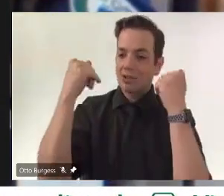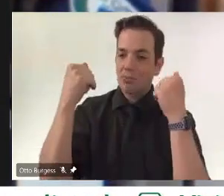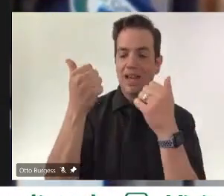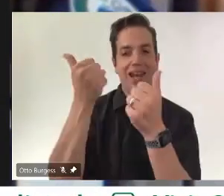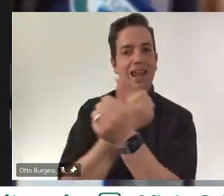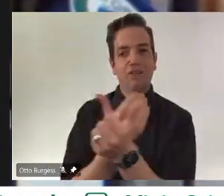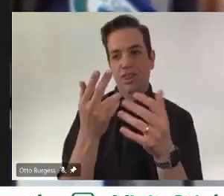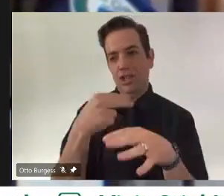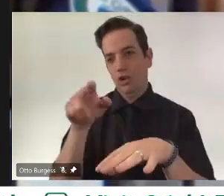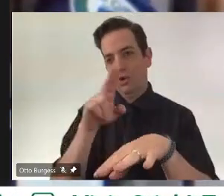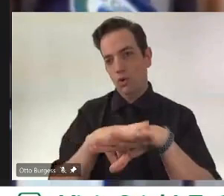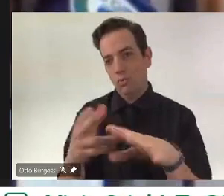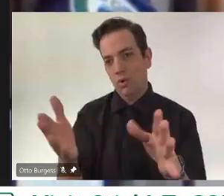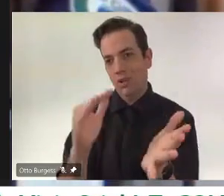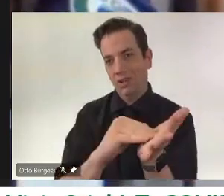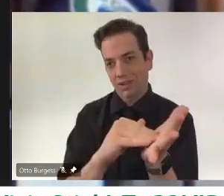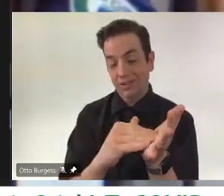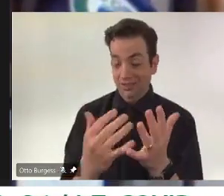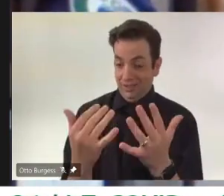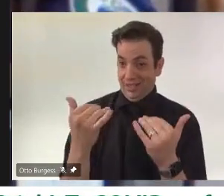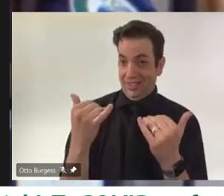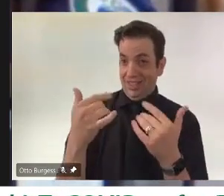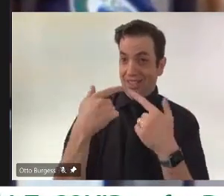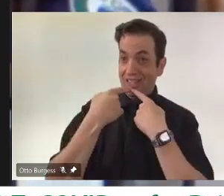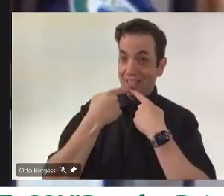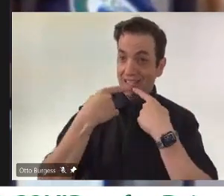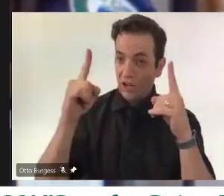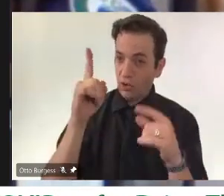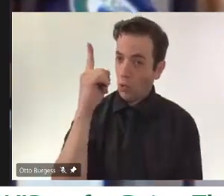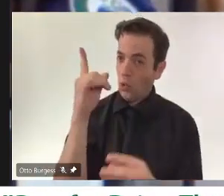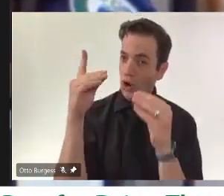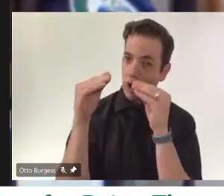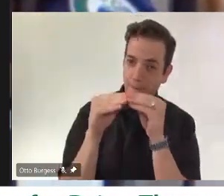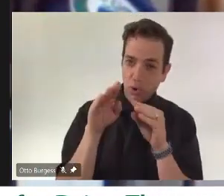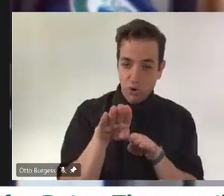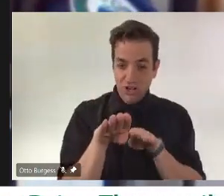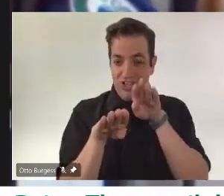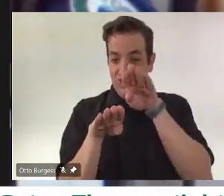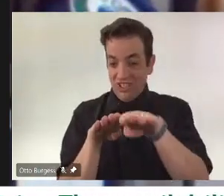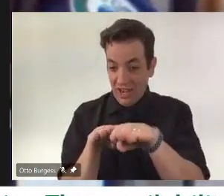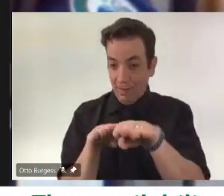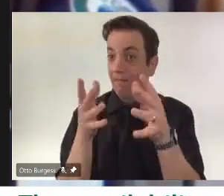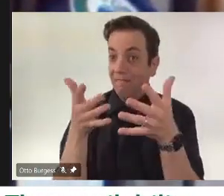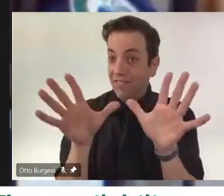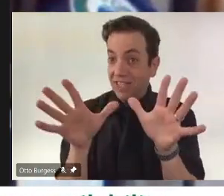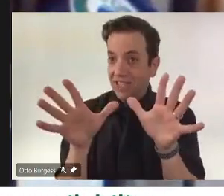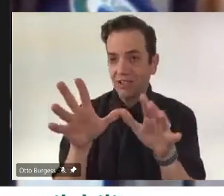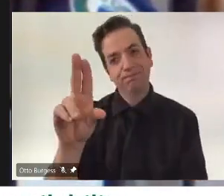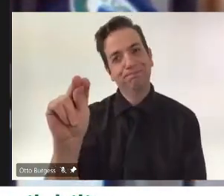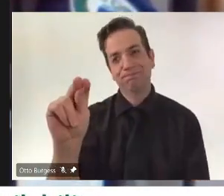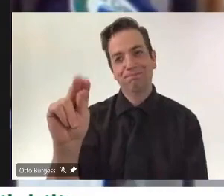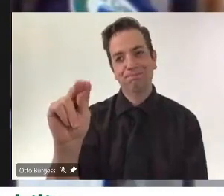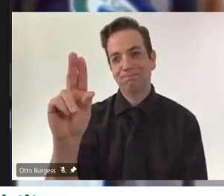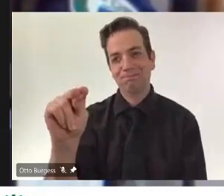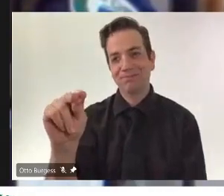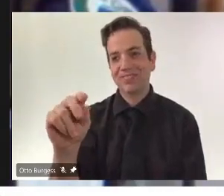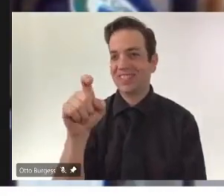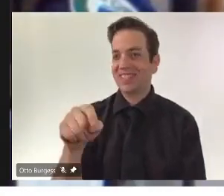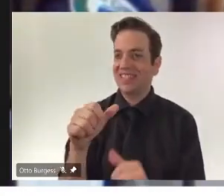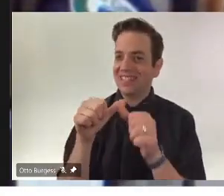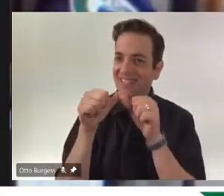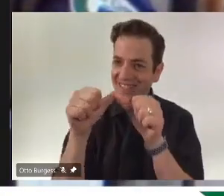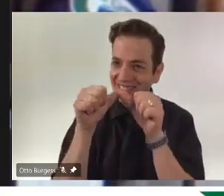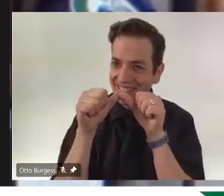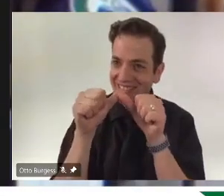more step along that path, but we're not done yet. So let's finish the job, Saskatchewan. As of today,